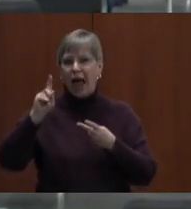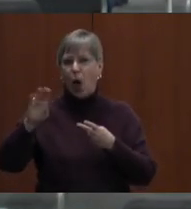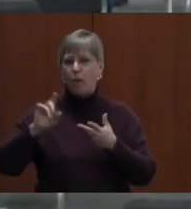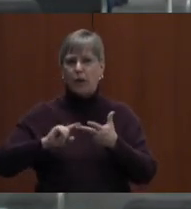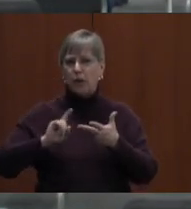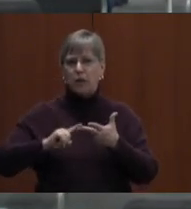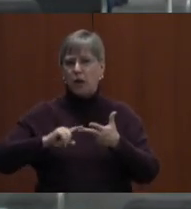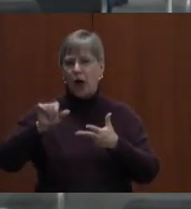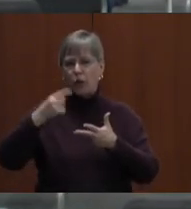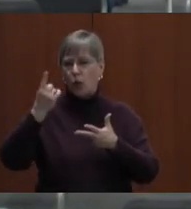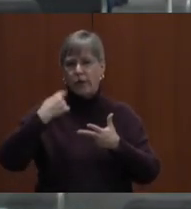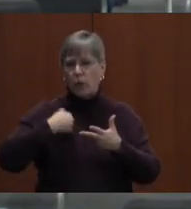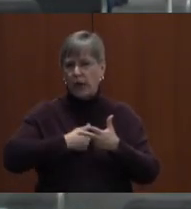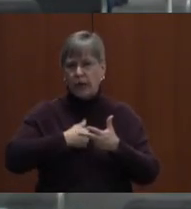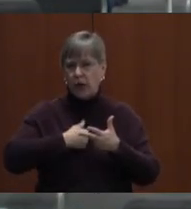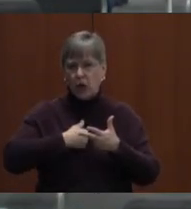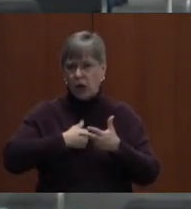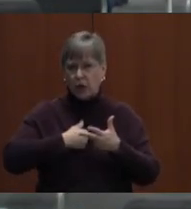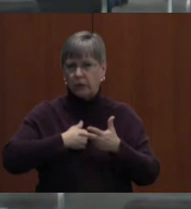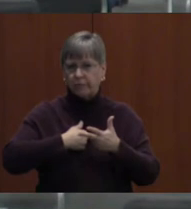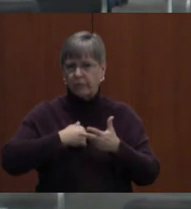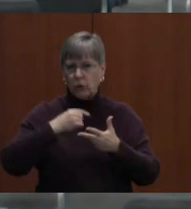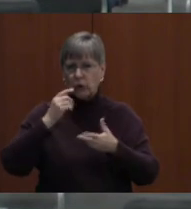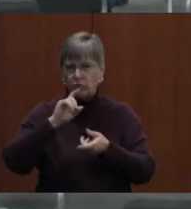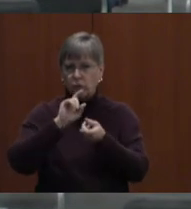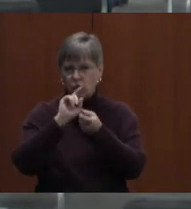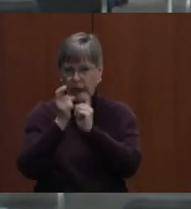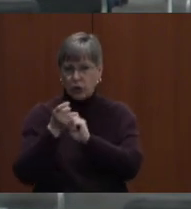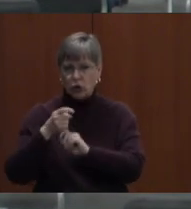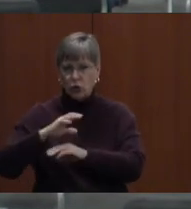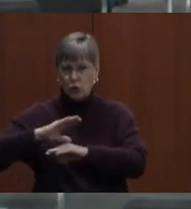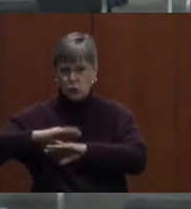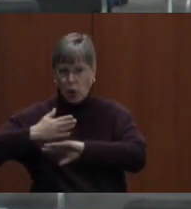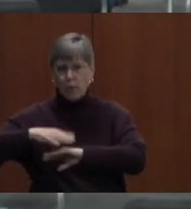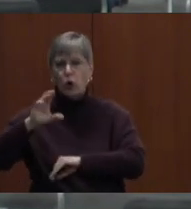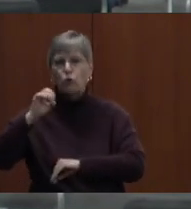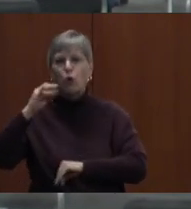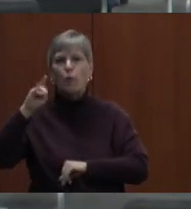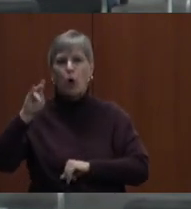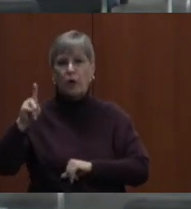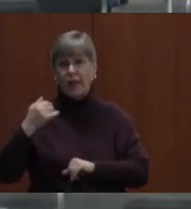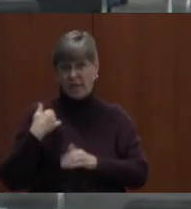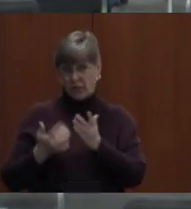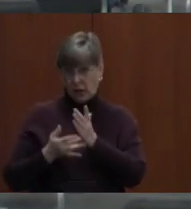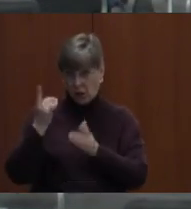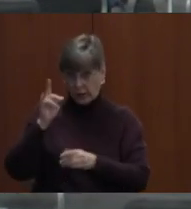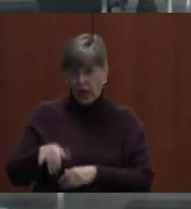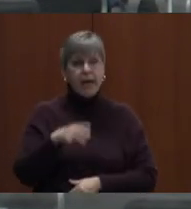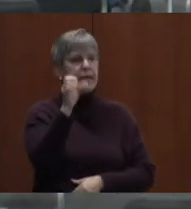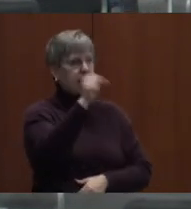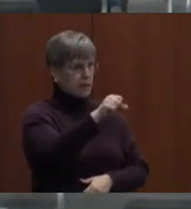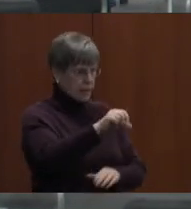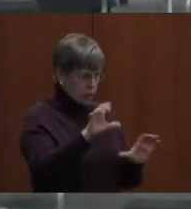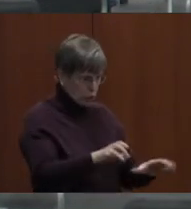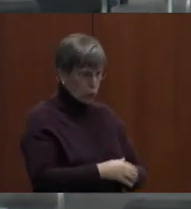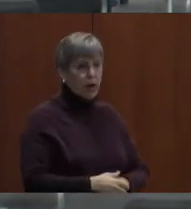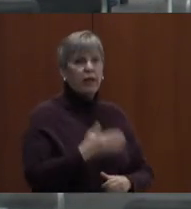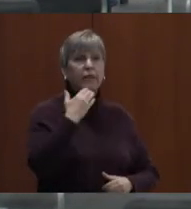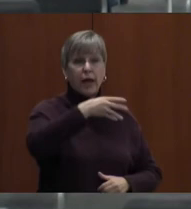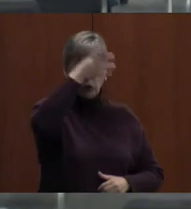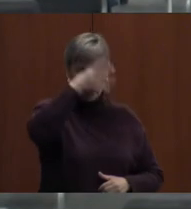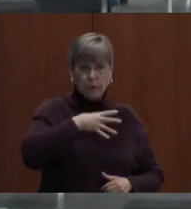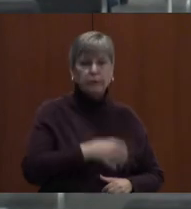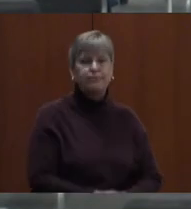that are piloting Chromebooks. Do they have the touch technology on the screen? Okay. Got it. Thank you. All right. Thank you, John.